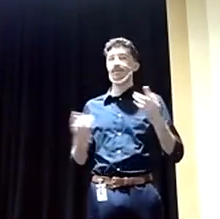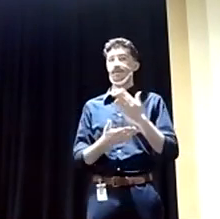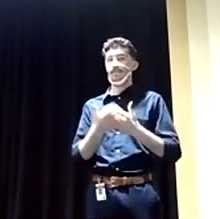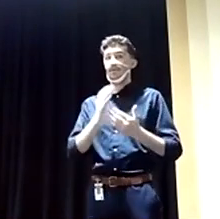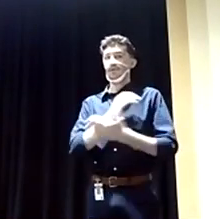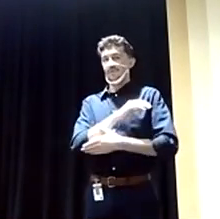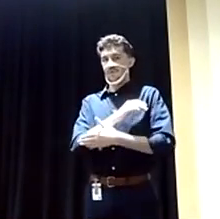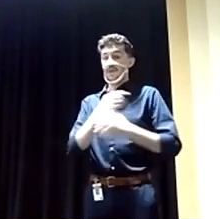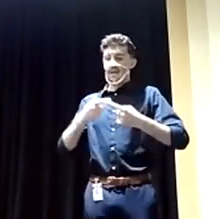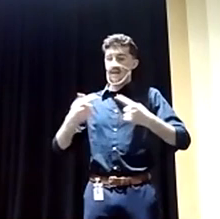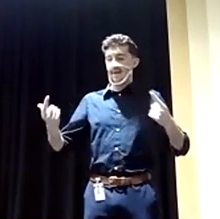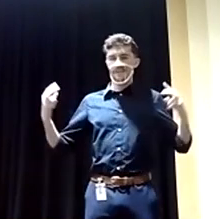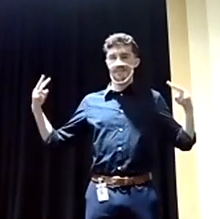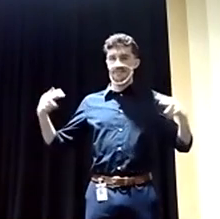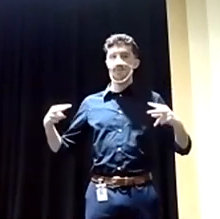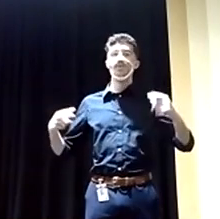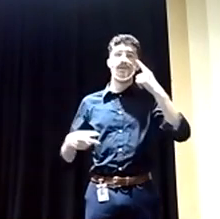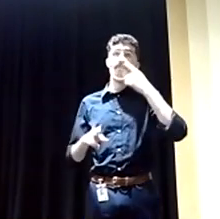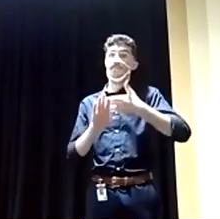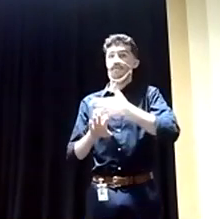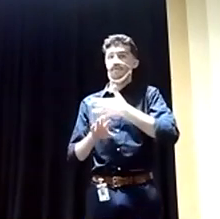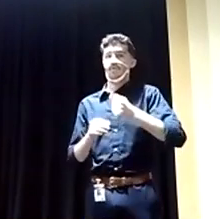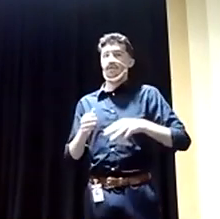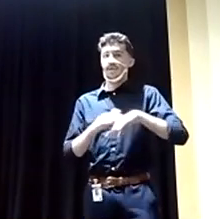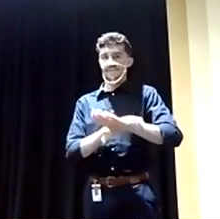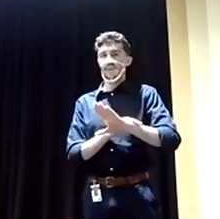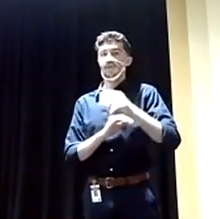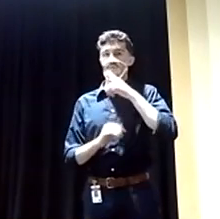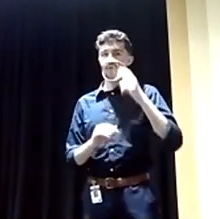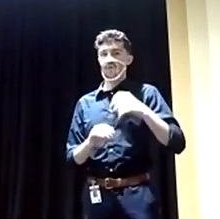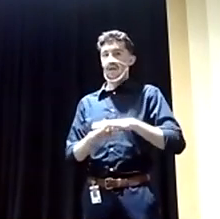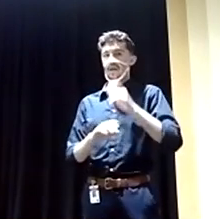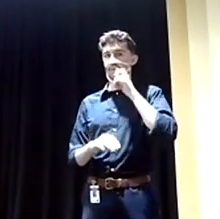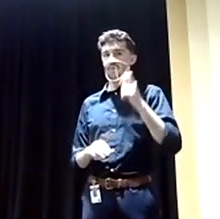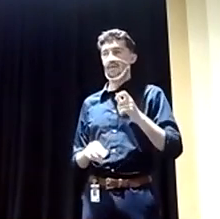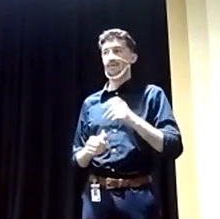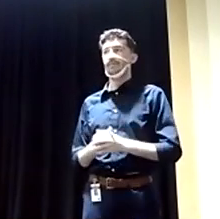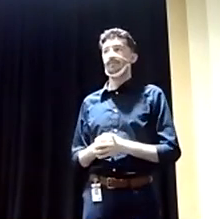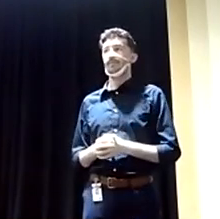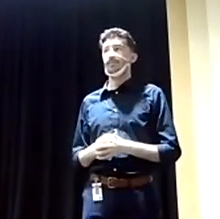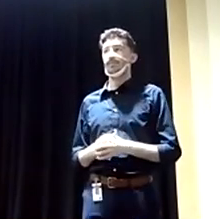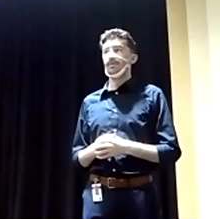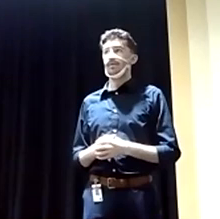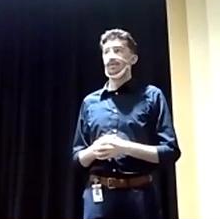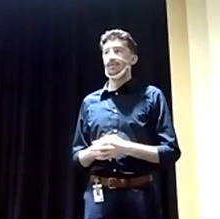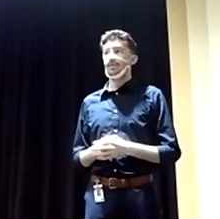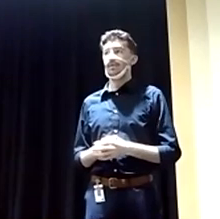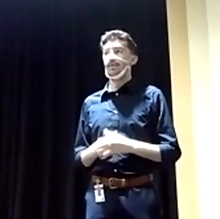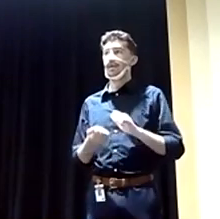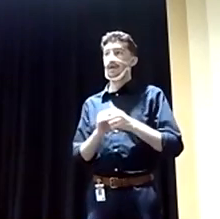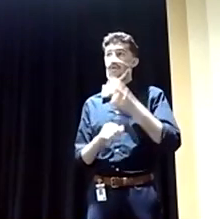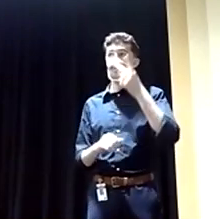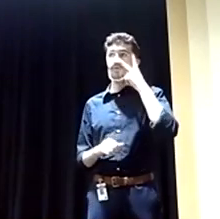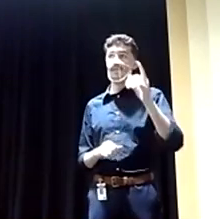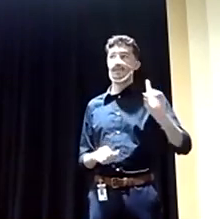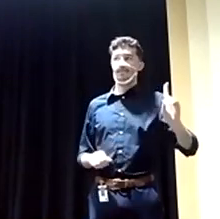to Russia's invasion of Ukraine? How do you see the prospect of both parties, Democrat and Republican